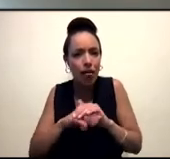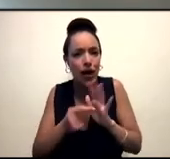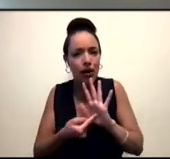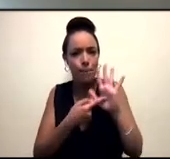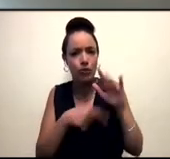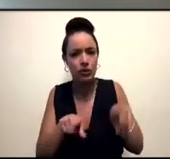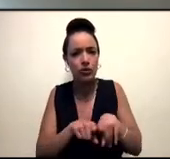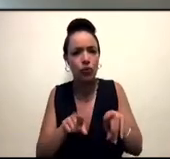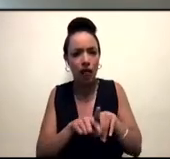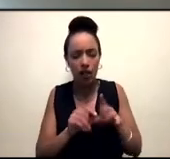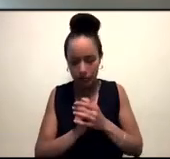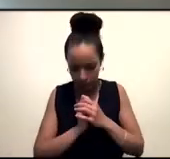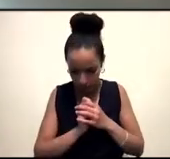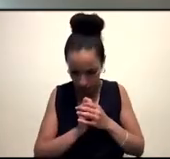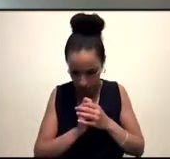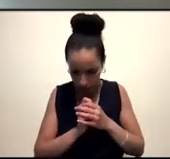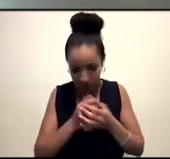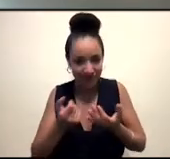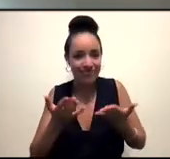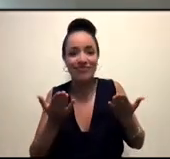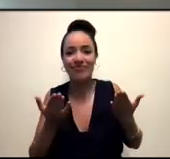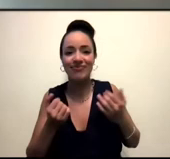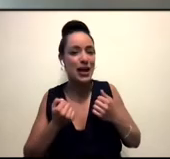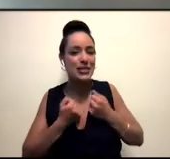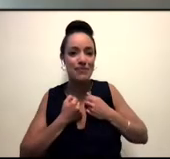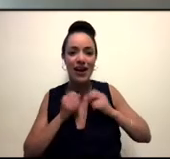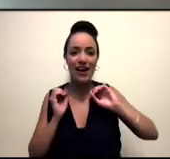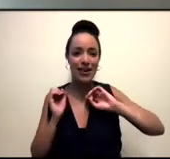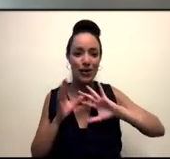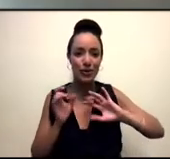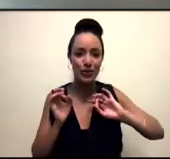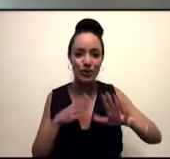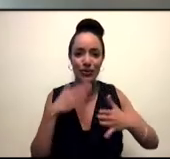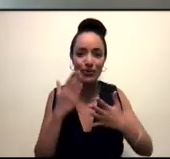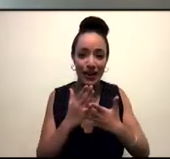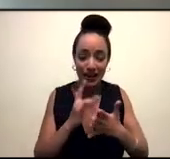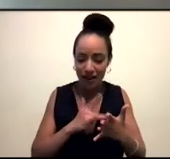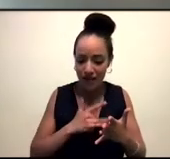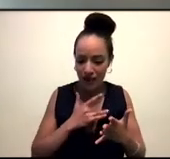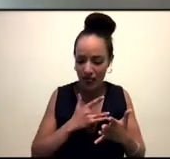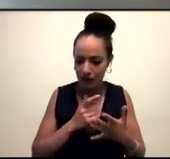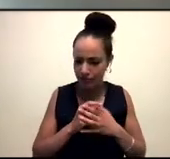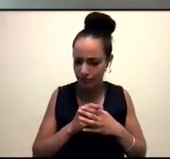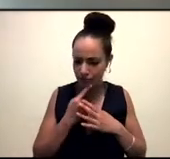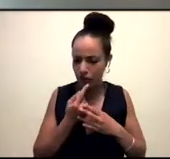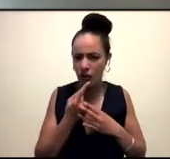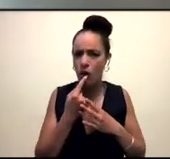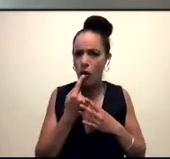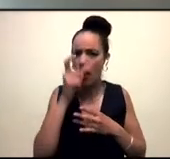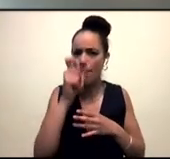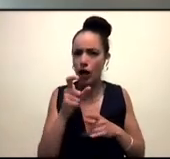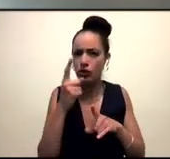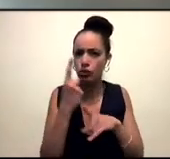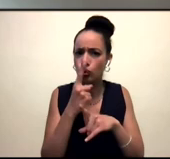So yeah, that's my contribution really, but I feel that someone talked about having futures at the beginning of